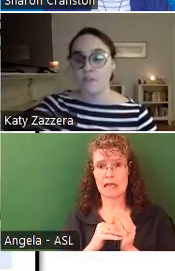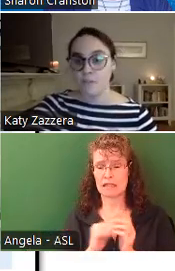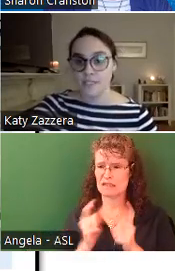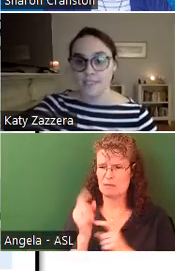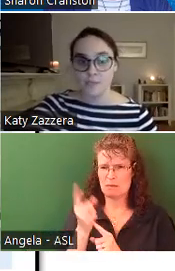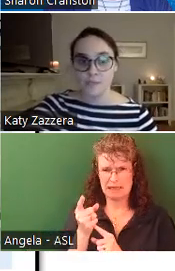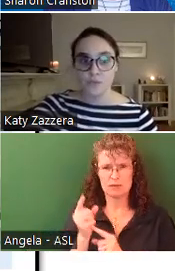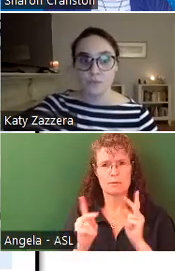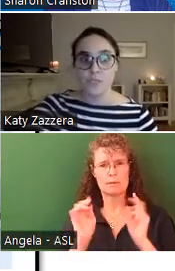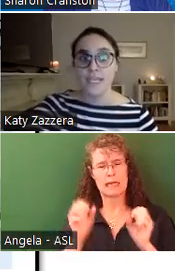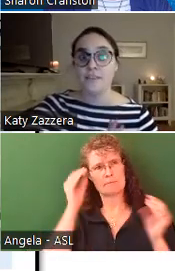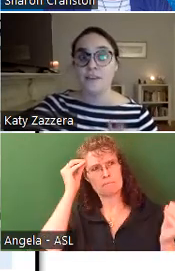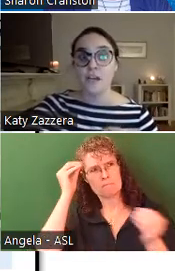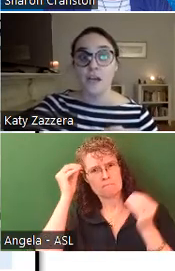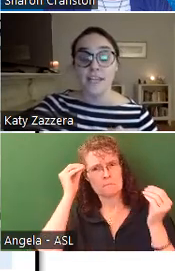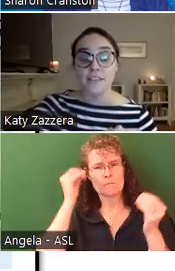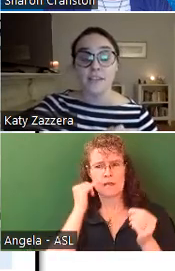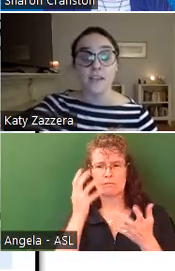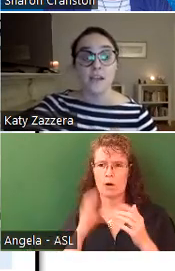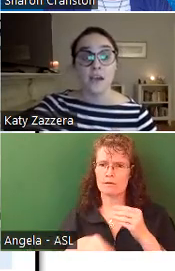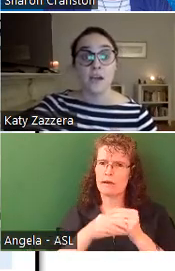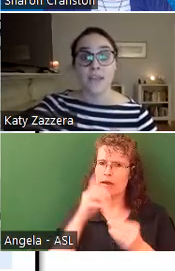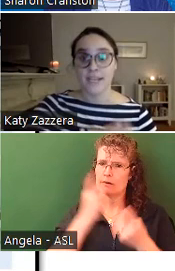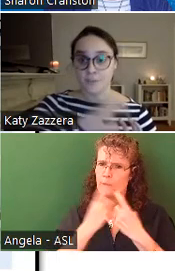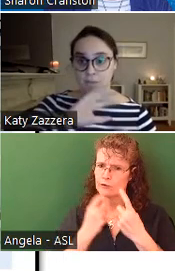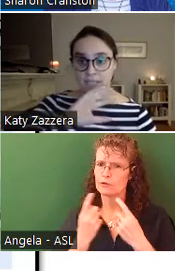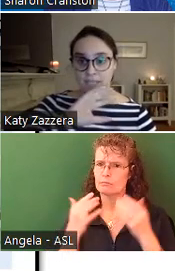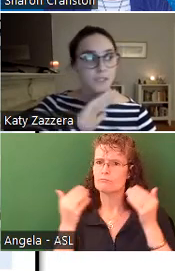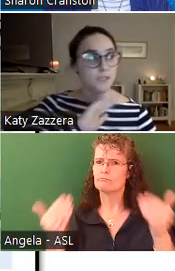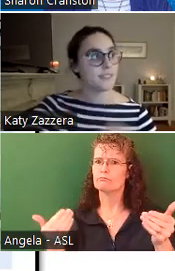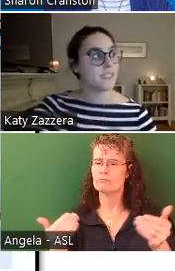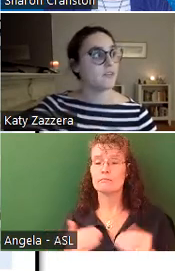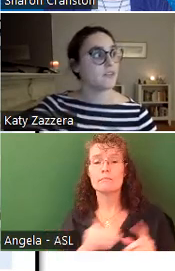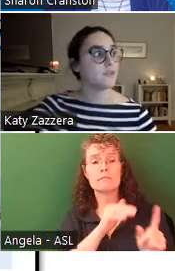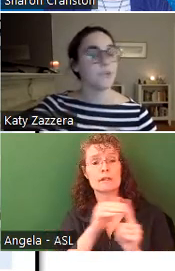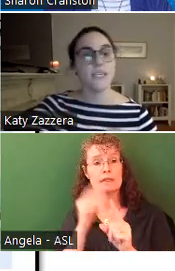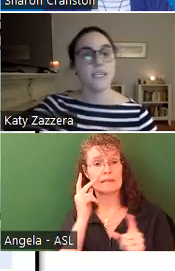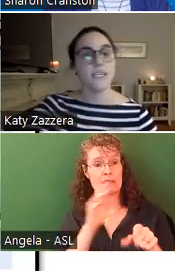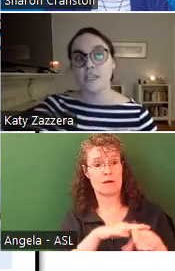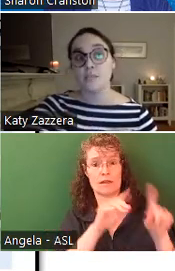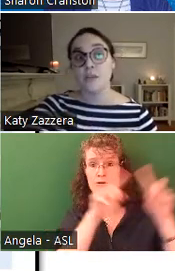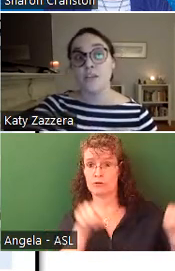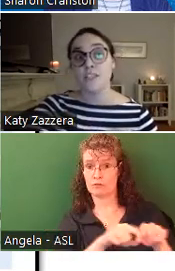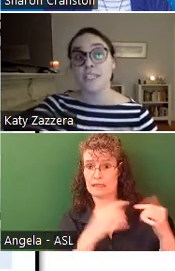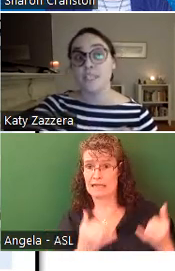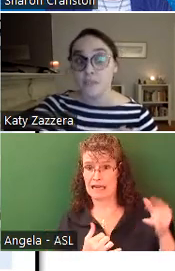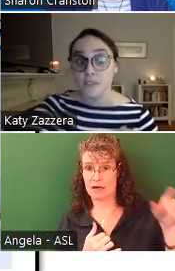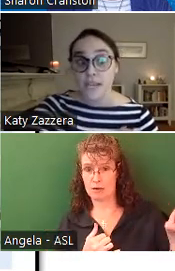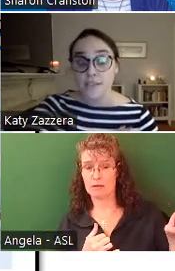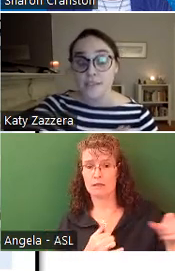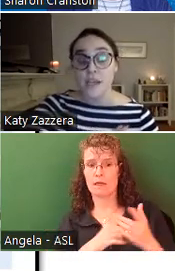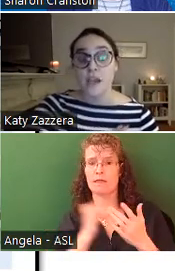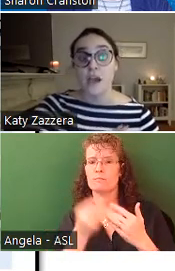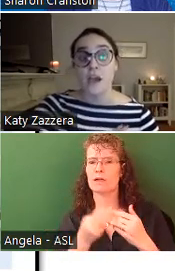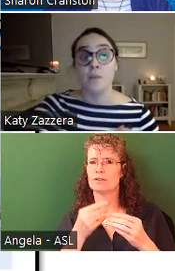so that everybody is able to put in their comments. As a reminder, what you see on the screen is the project email